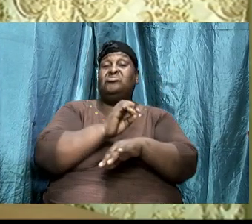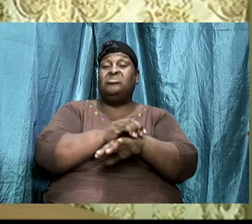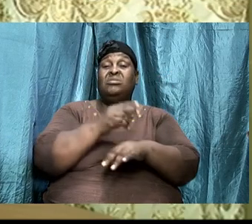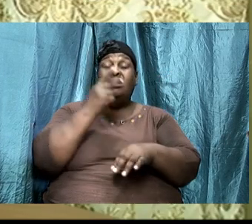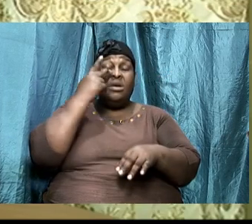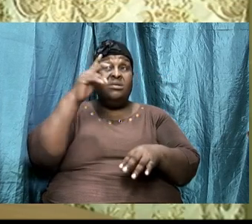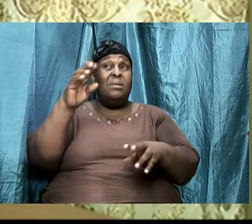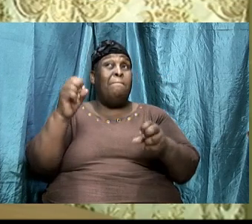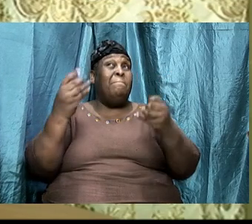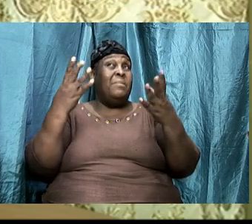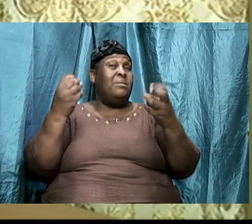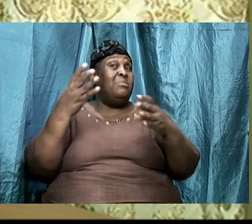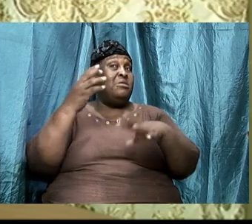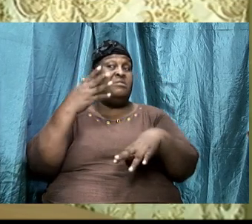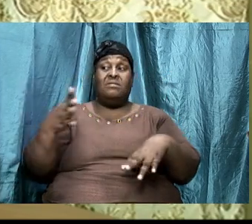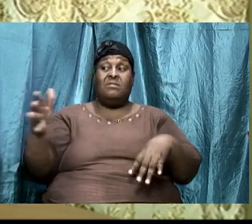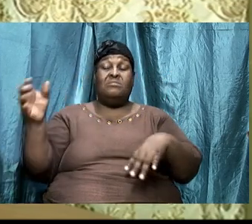in church